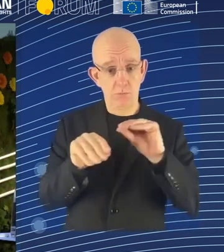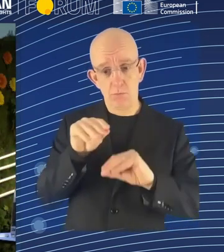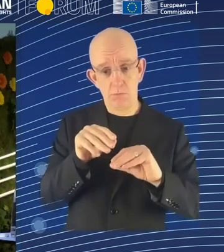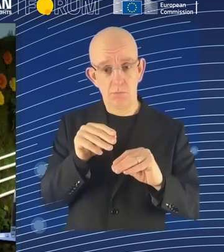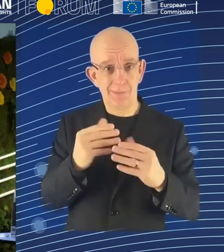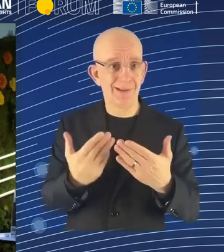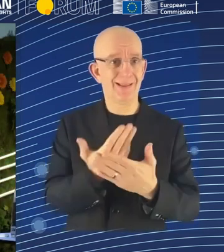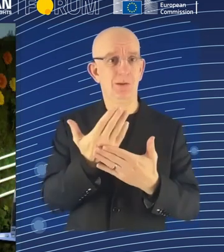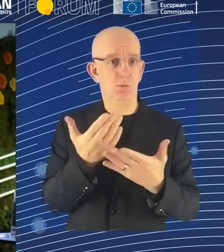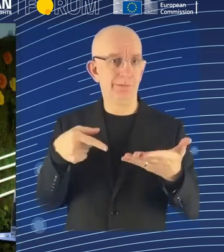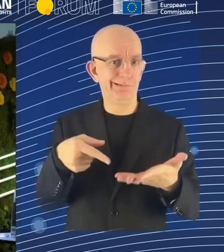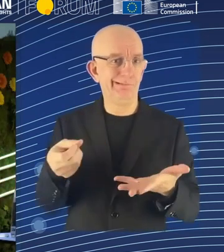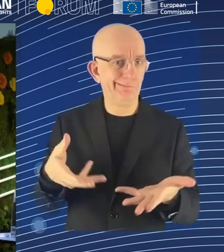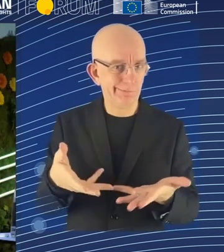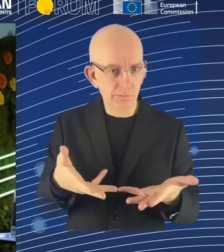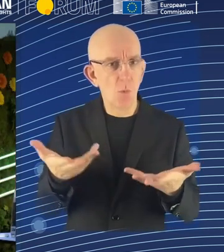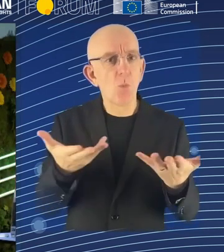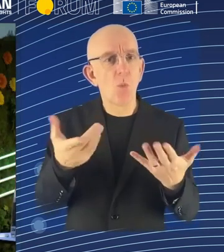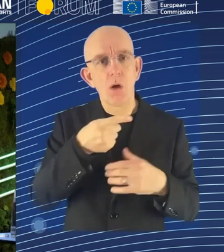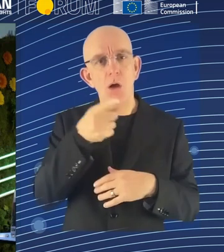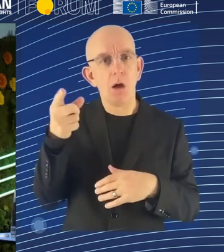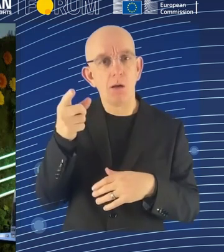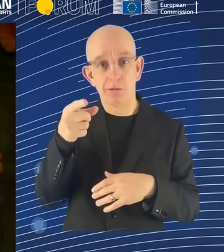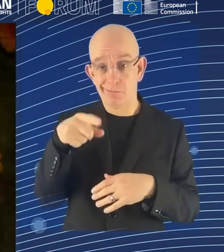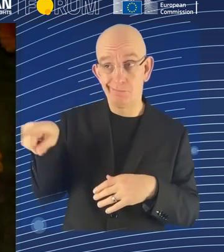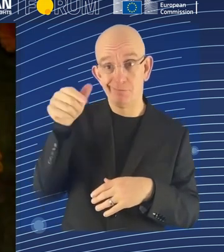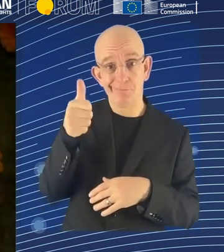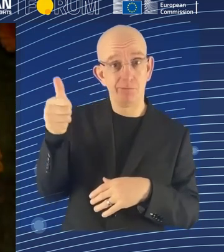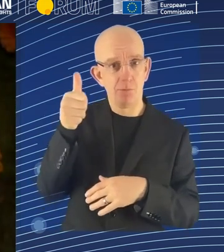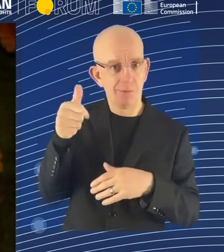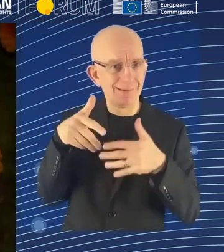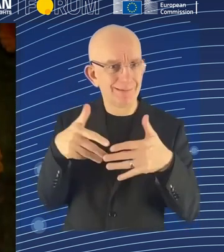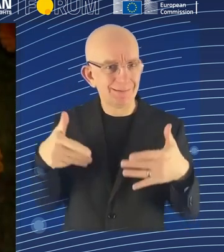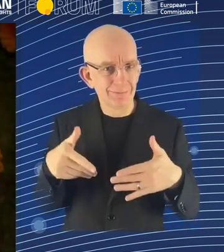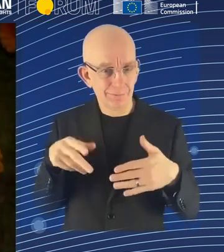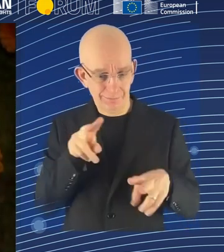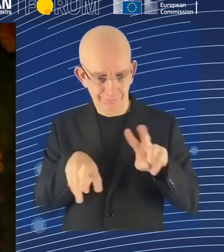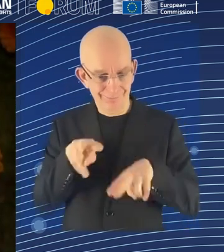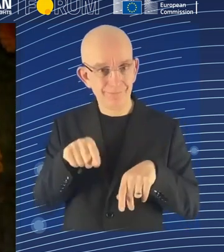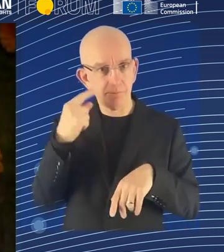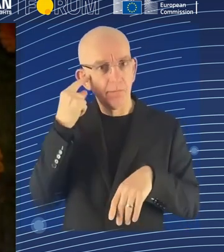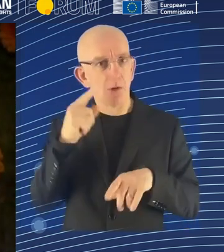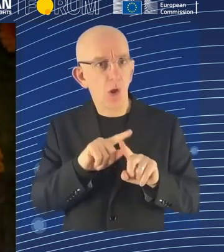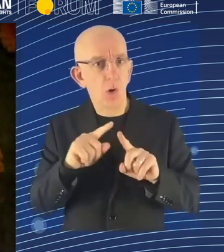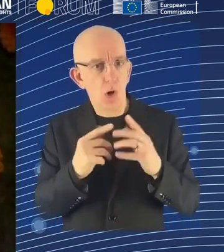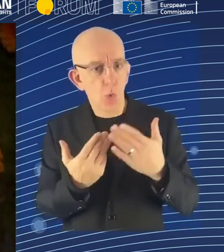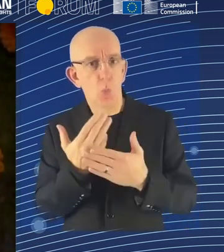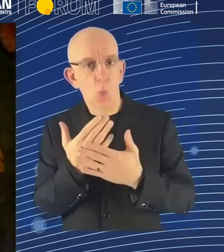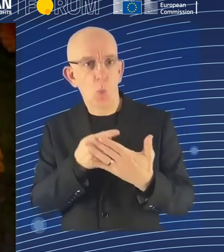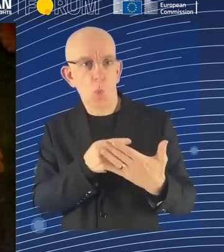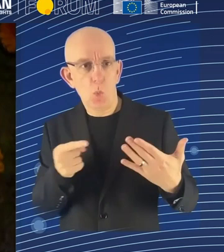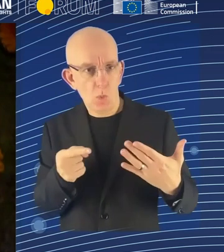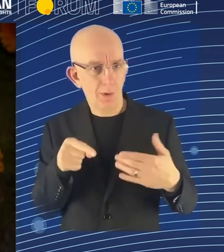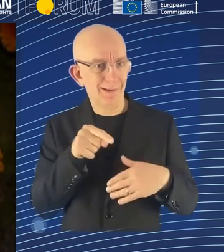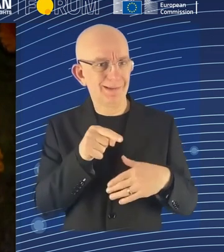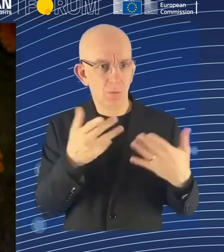things that worker advocates and unions raised up. One is a desire to limit how much employers rely on